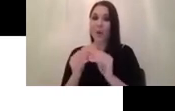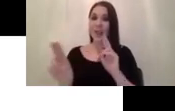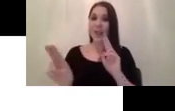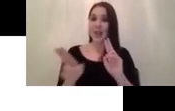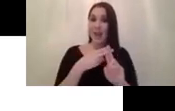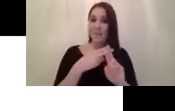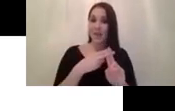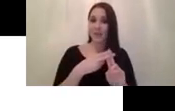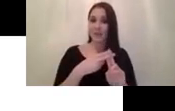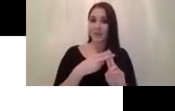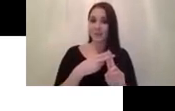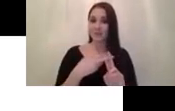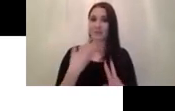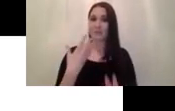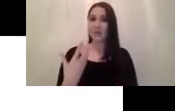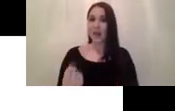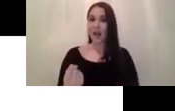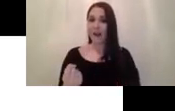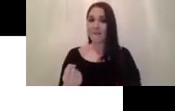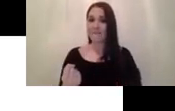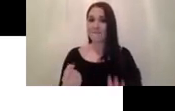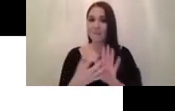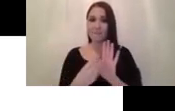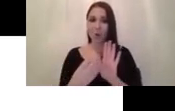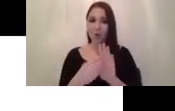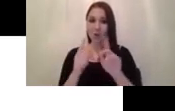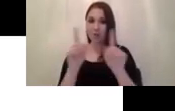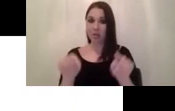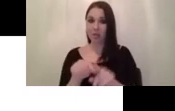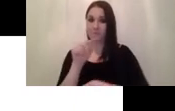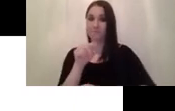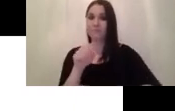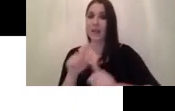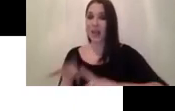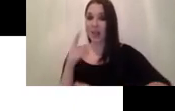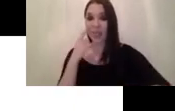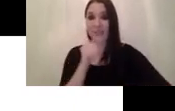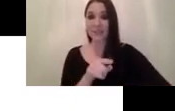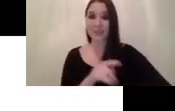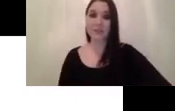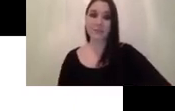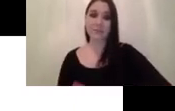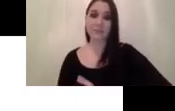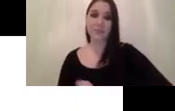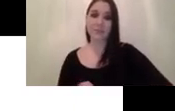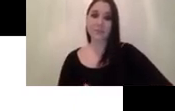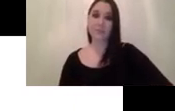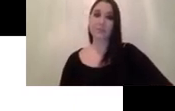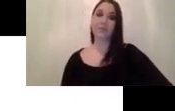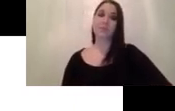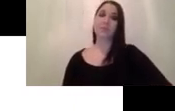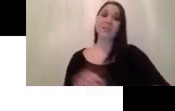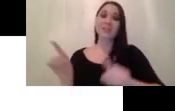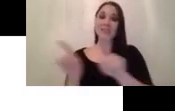now you have a teacher model then you use distillation you have the same structure of the same model